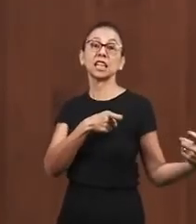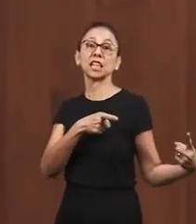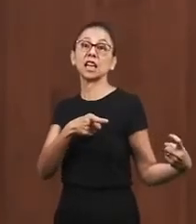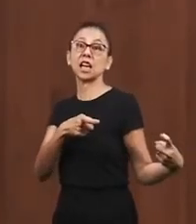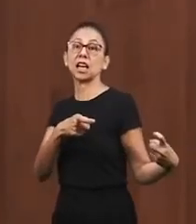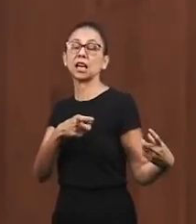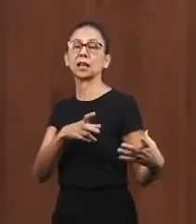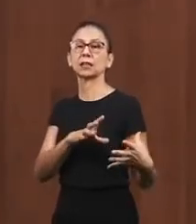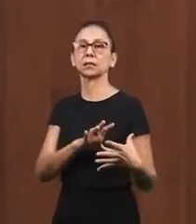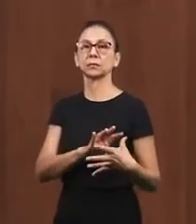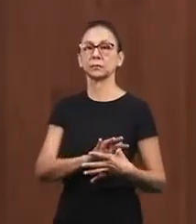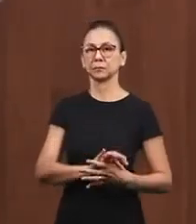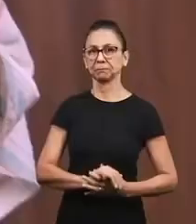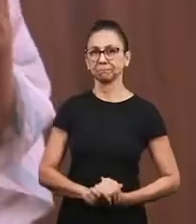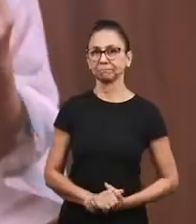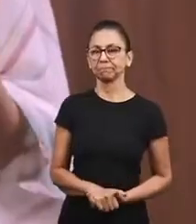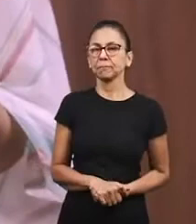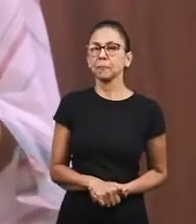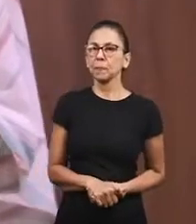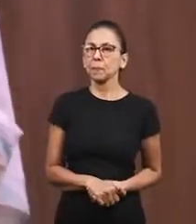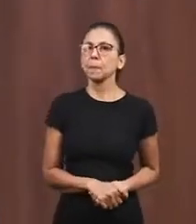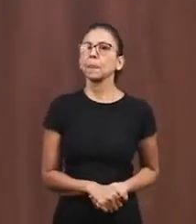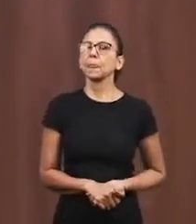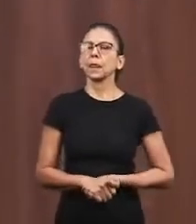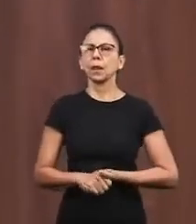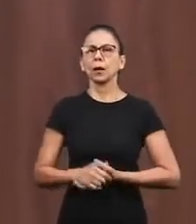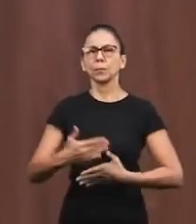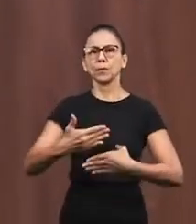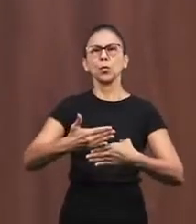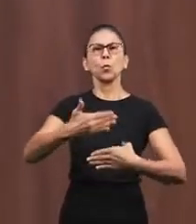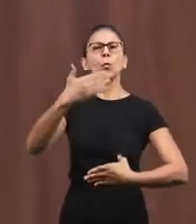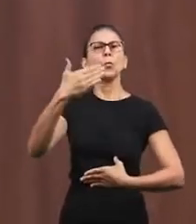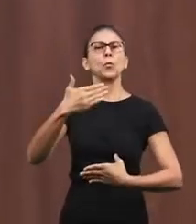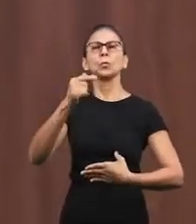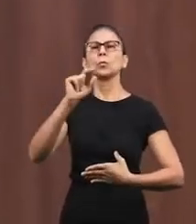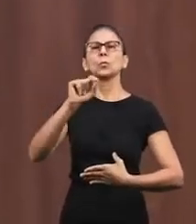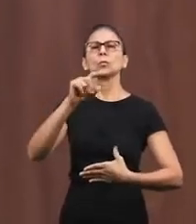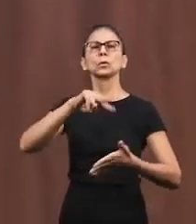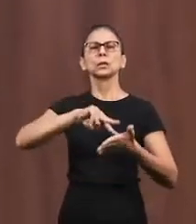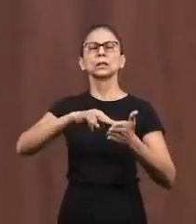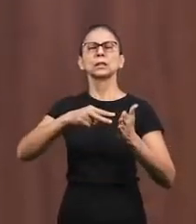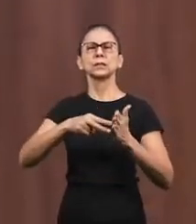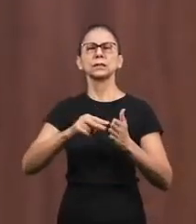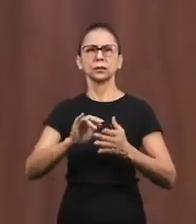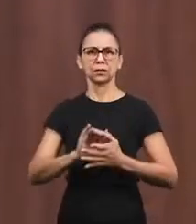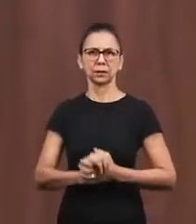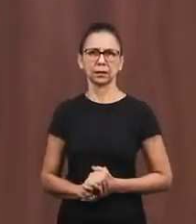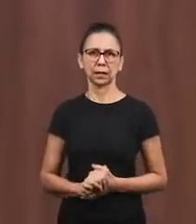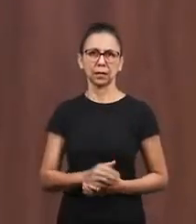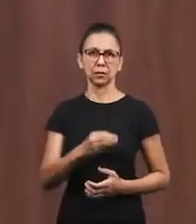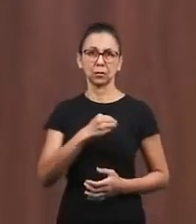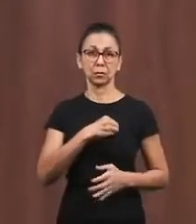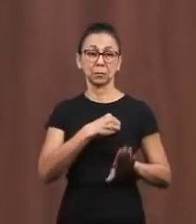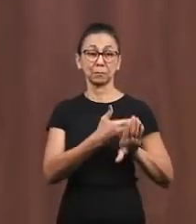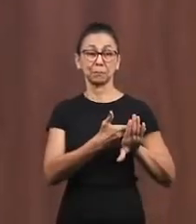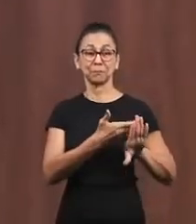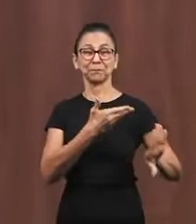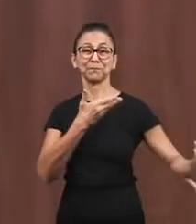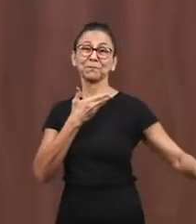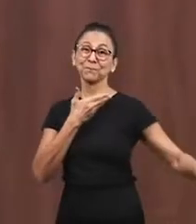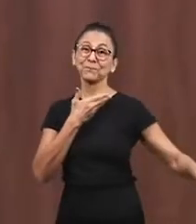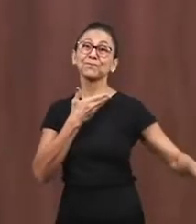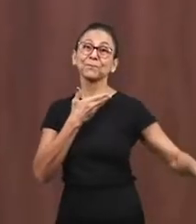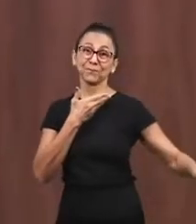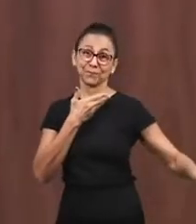sanctification the wall separates right the wall Jerusalem